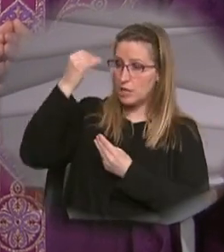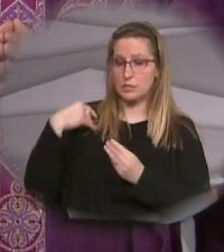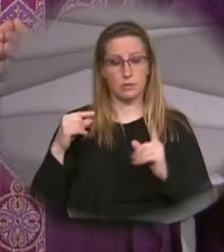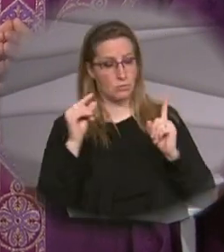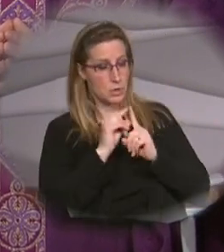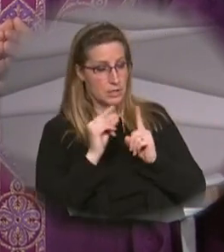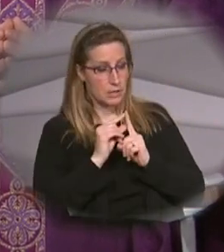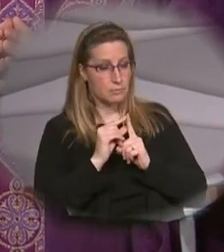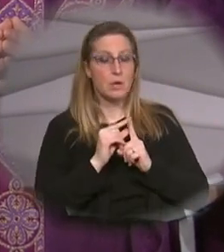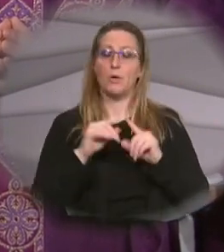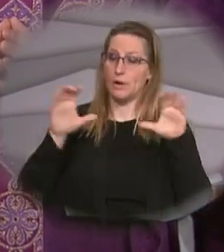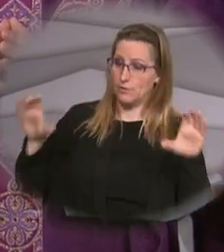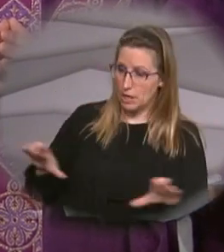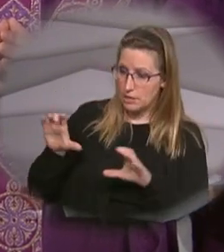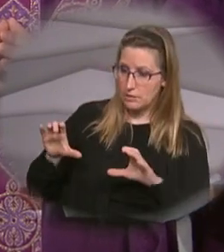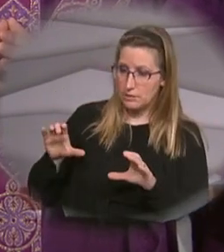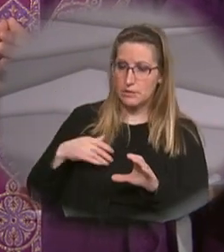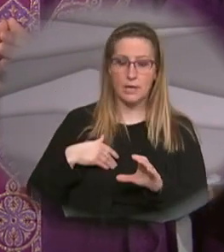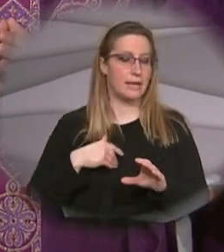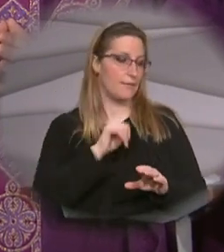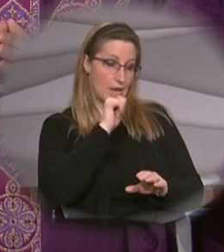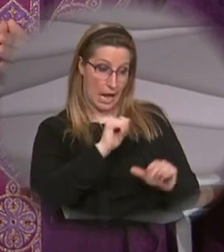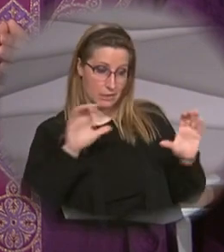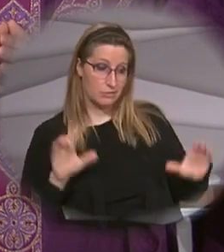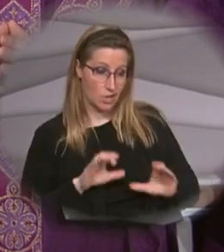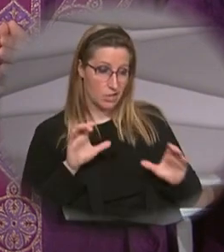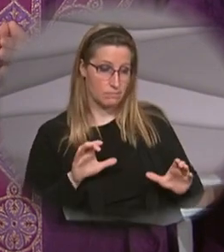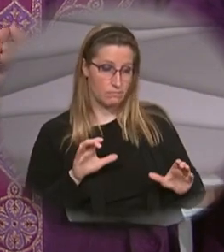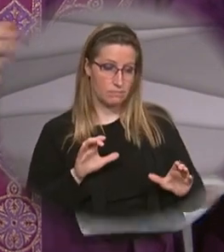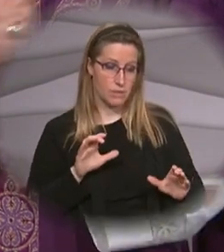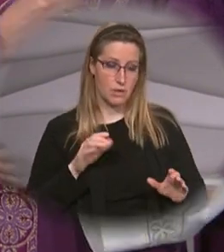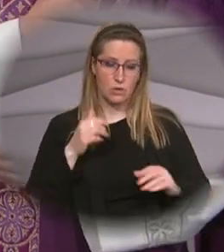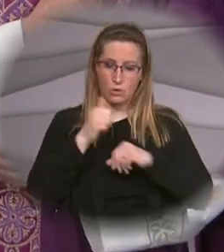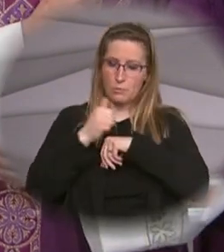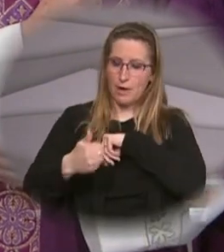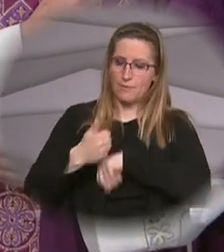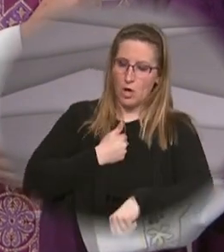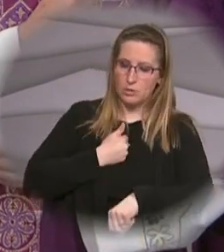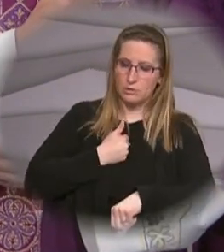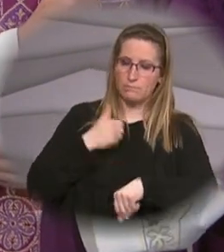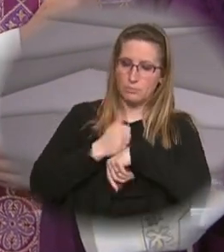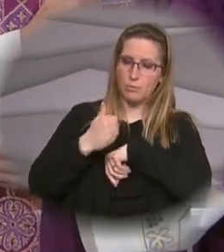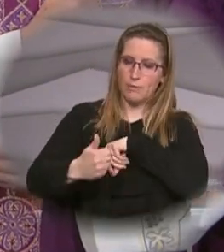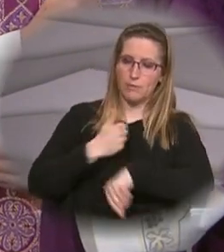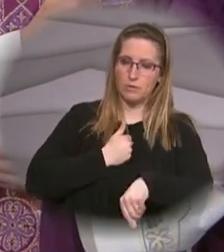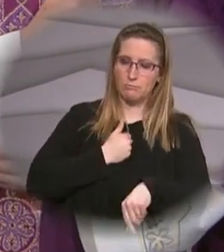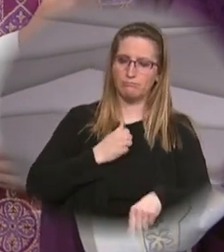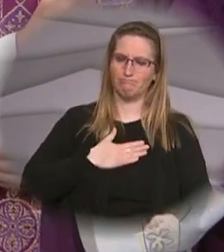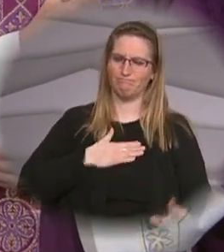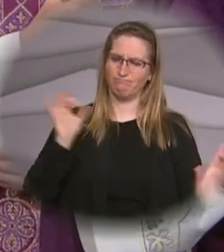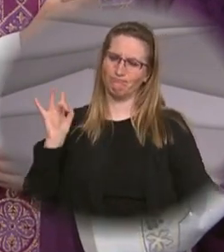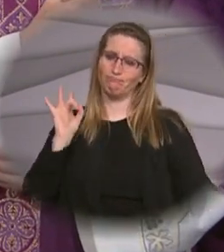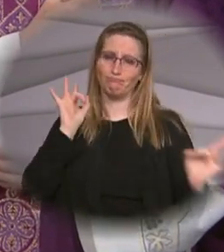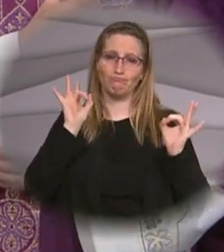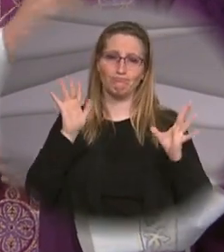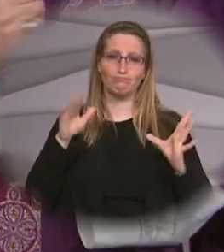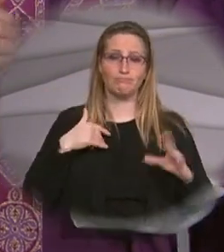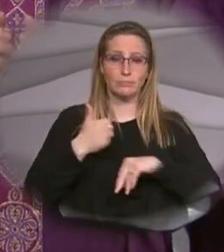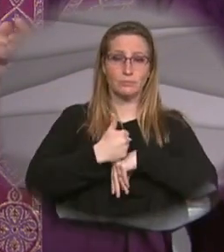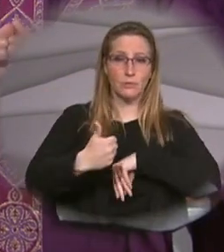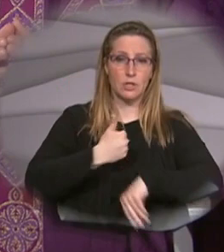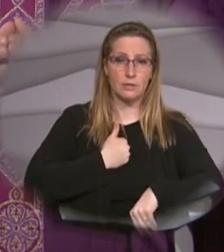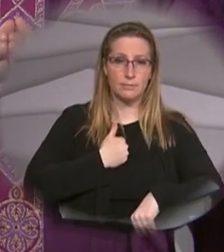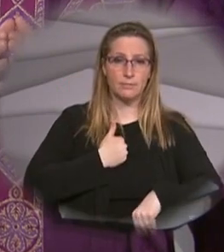and in my words in what I have done and what I have failed to do through my faults through my fault my most